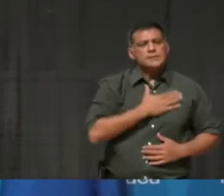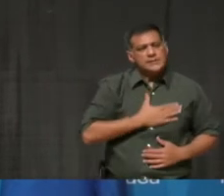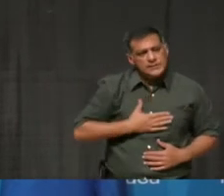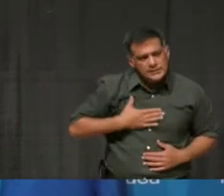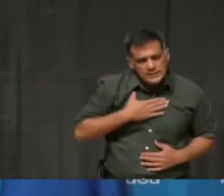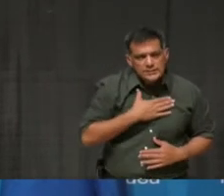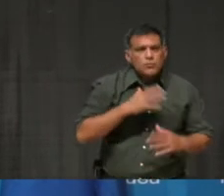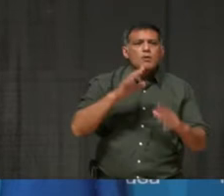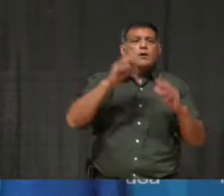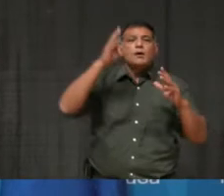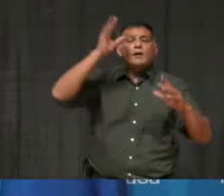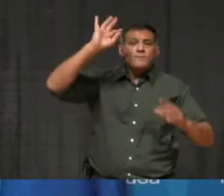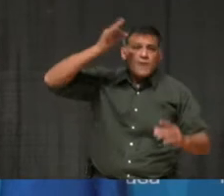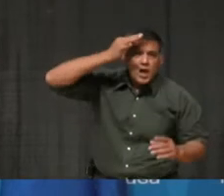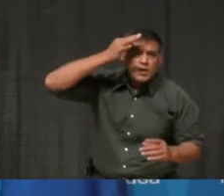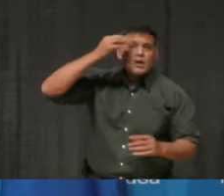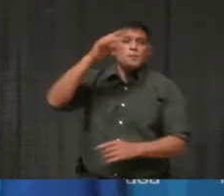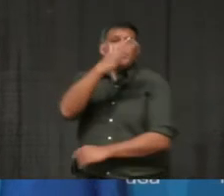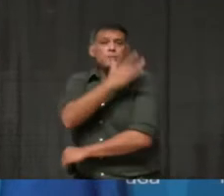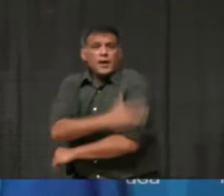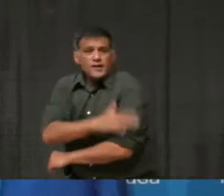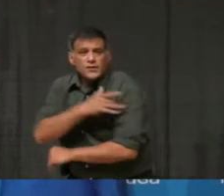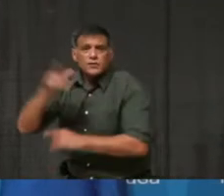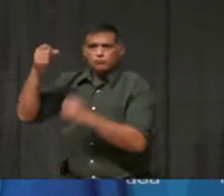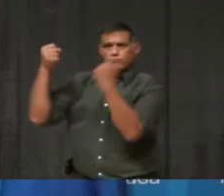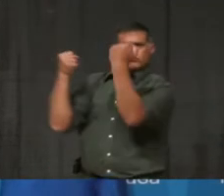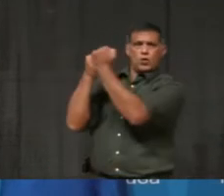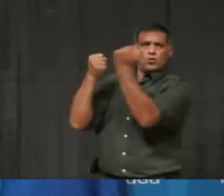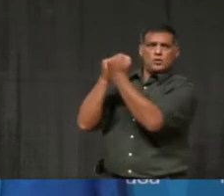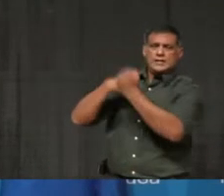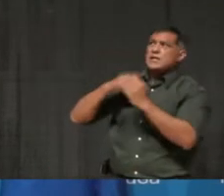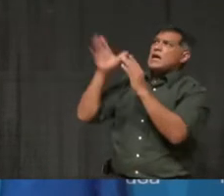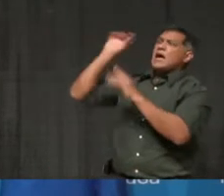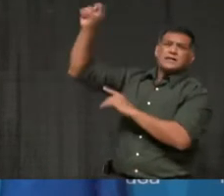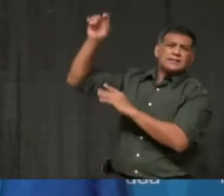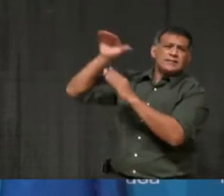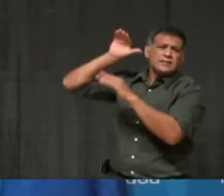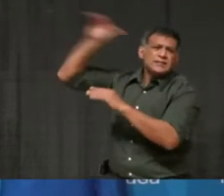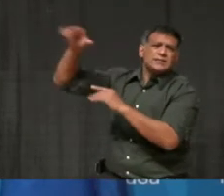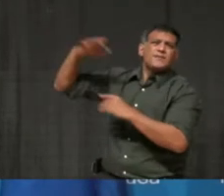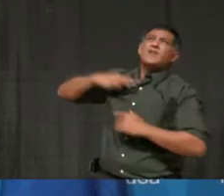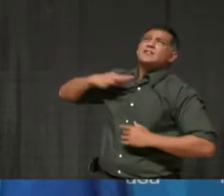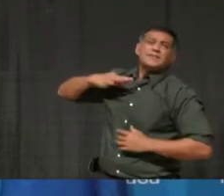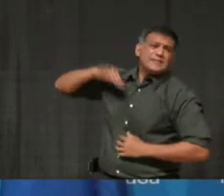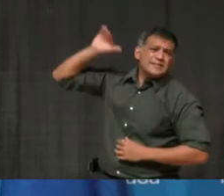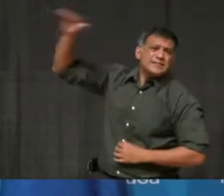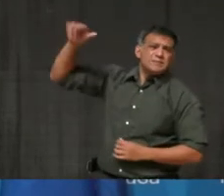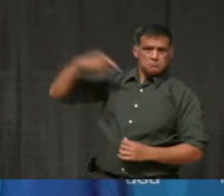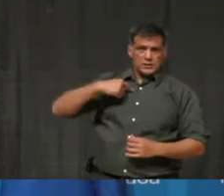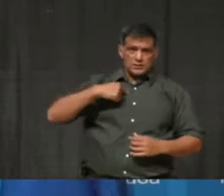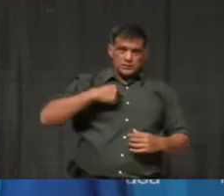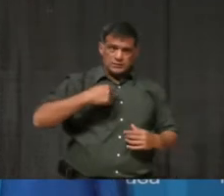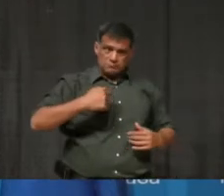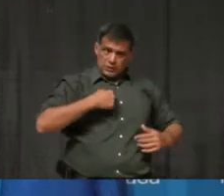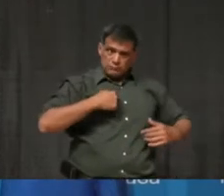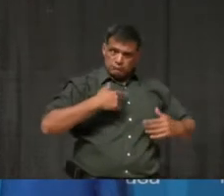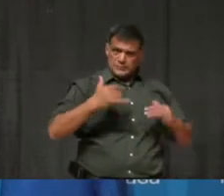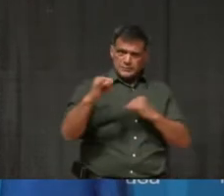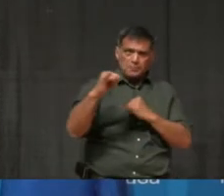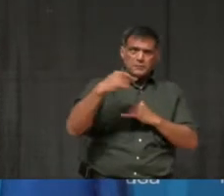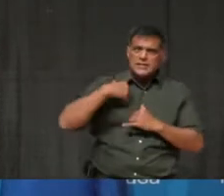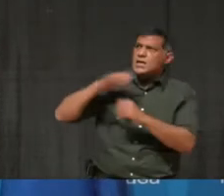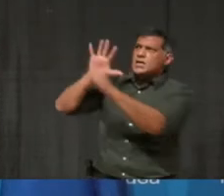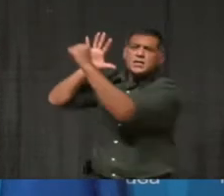and provincial business supports. And you have my word that I will continue to advocate for you for more help from our provincial